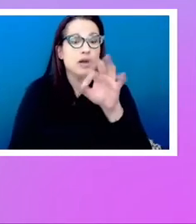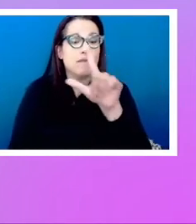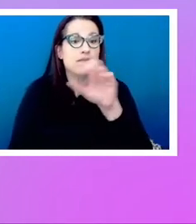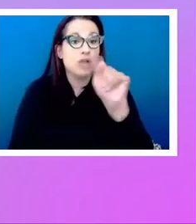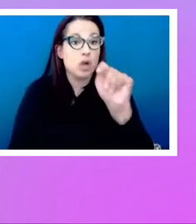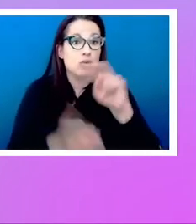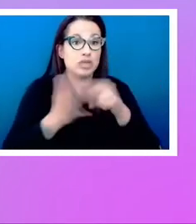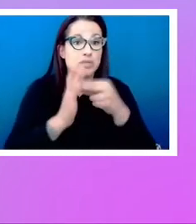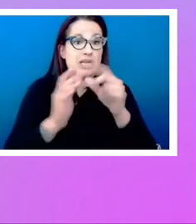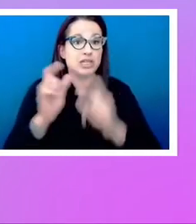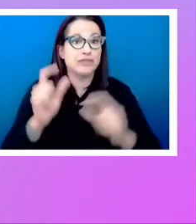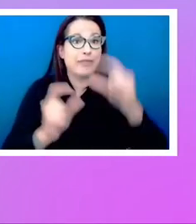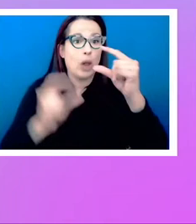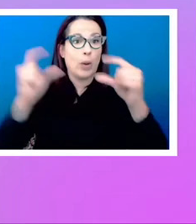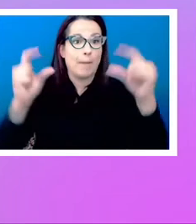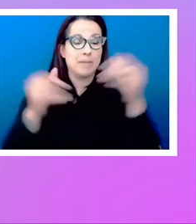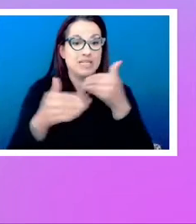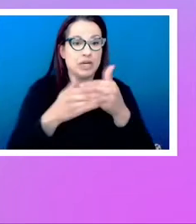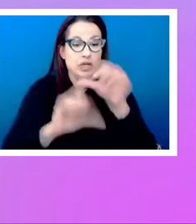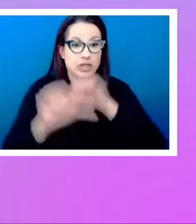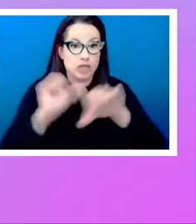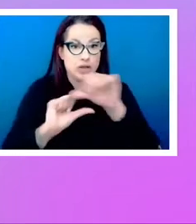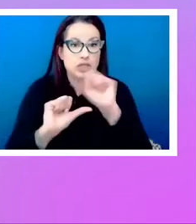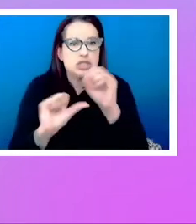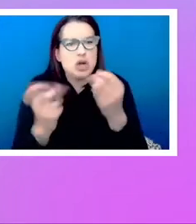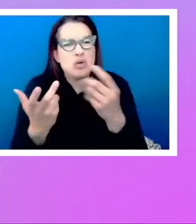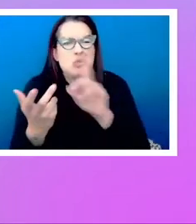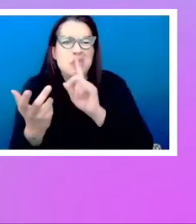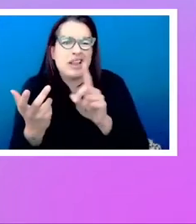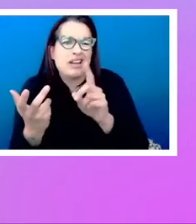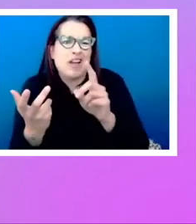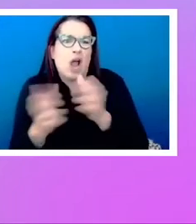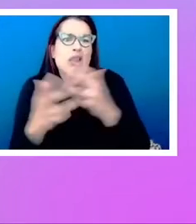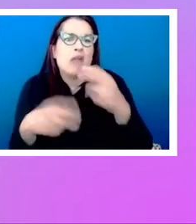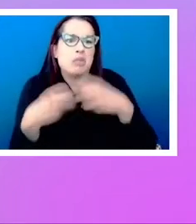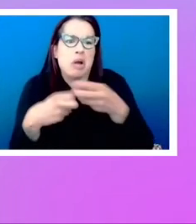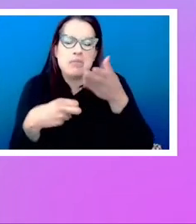next to each other. So you don't have too much of a problem there with the source.